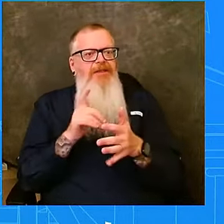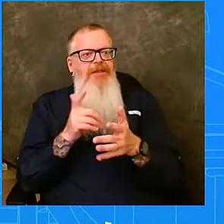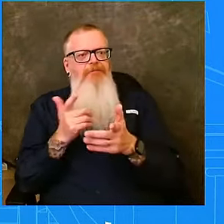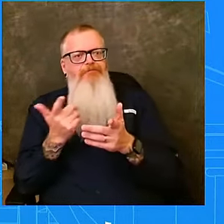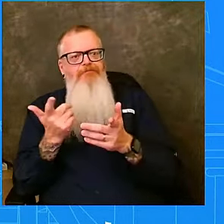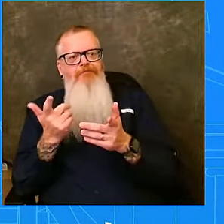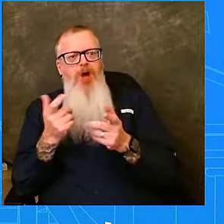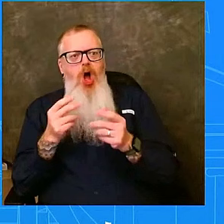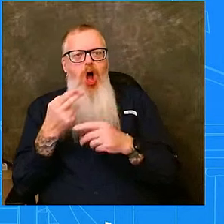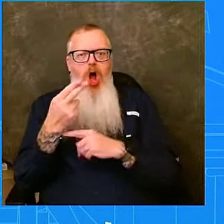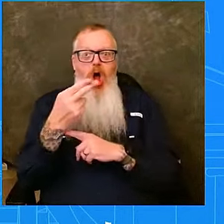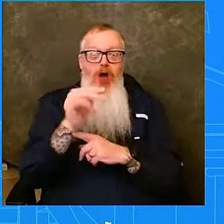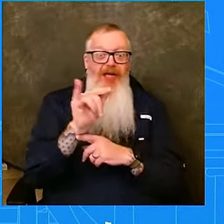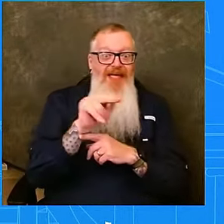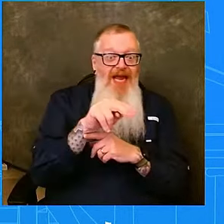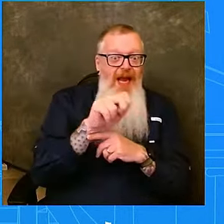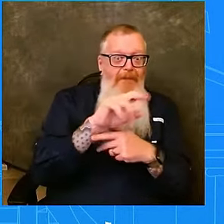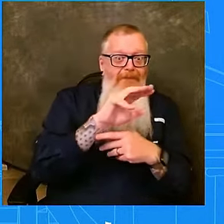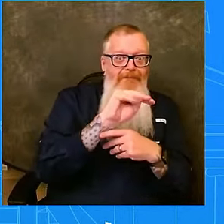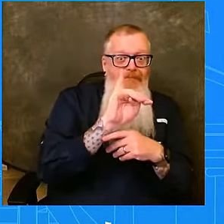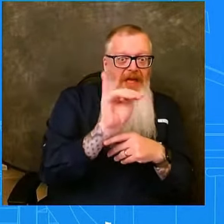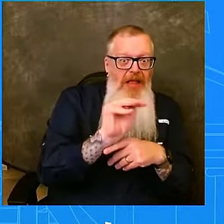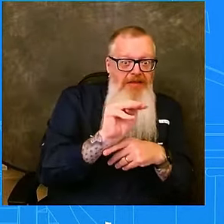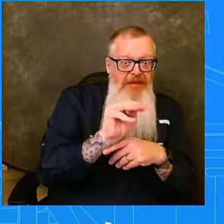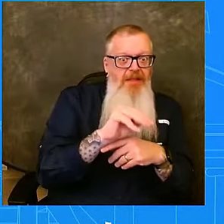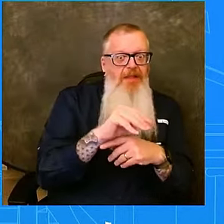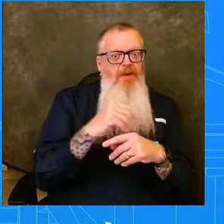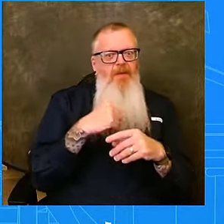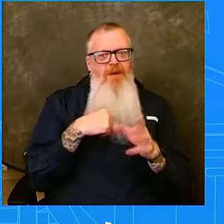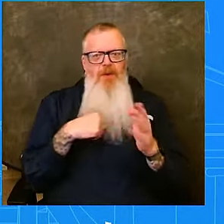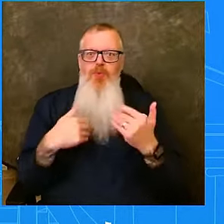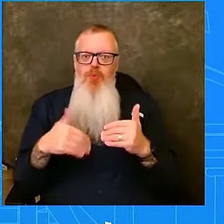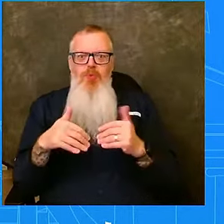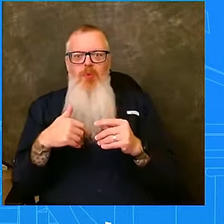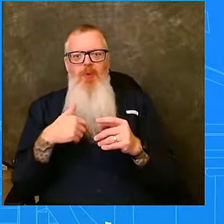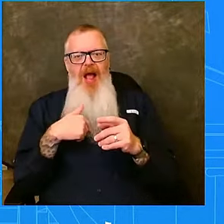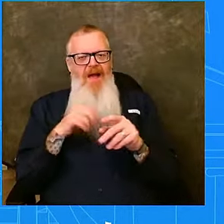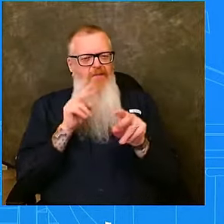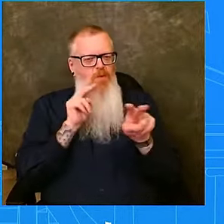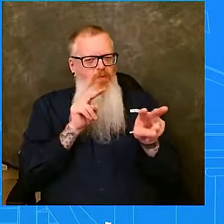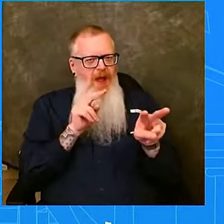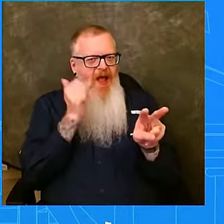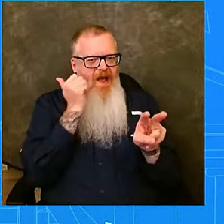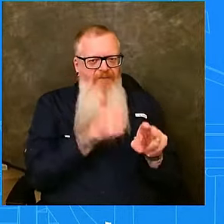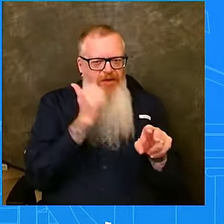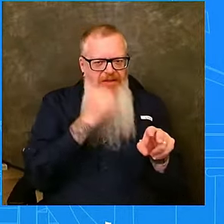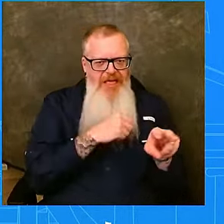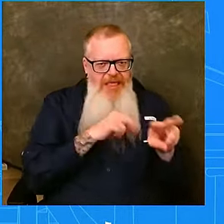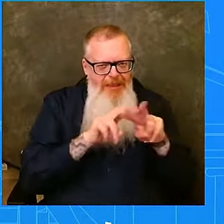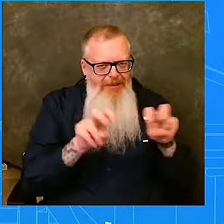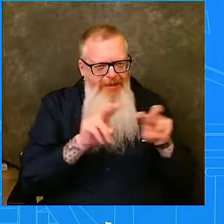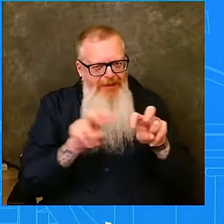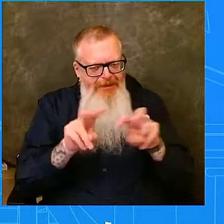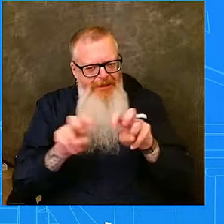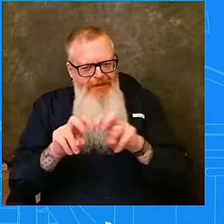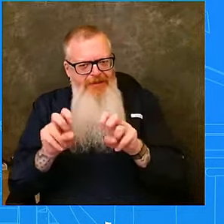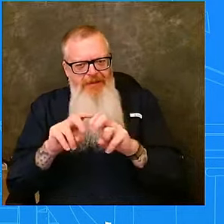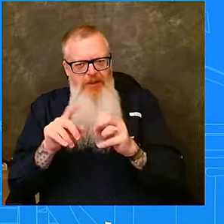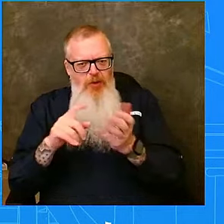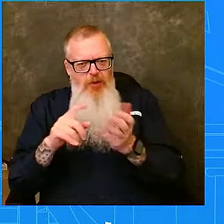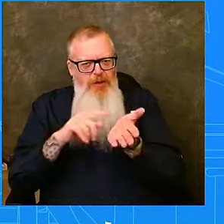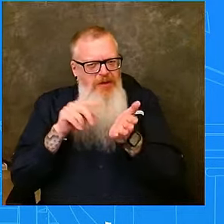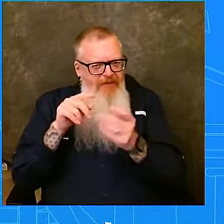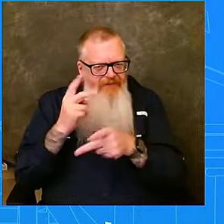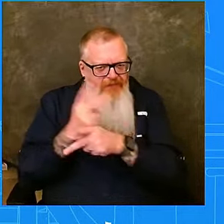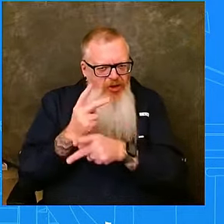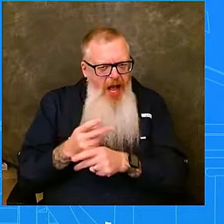watching that very closely and assessing it every day so we can have a good estimate of how much more that we will need to be asking for in